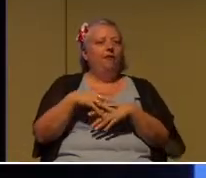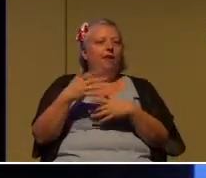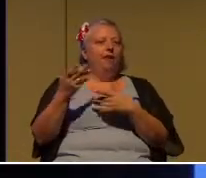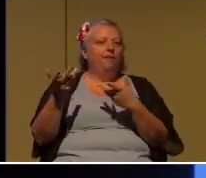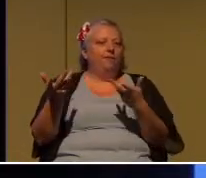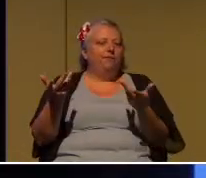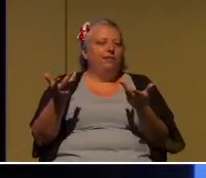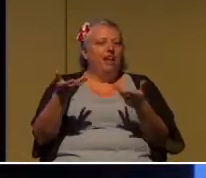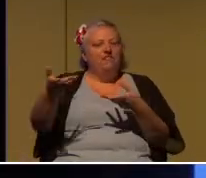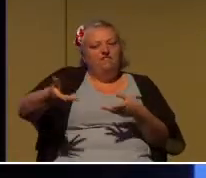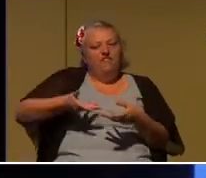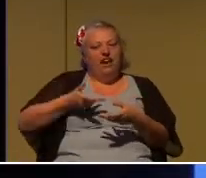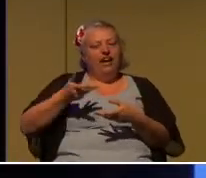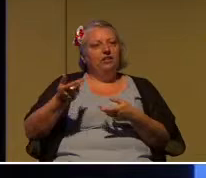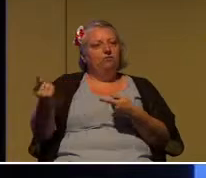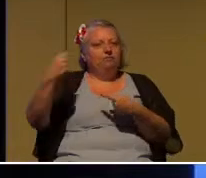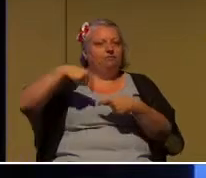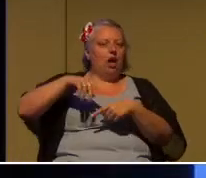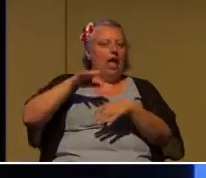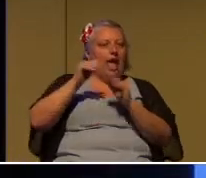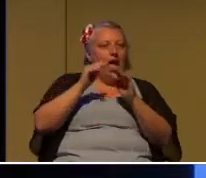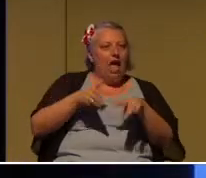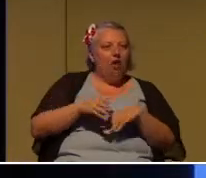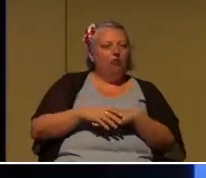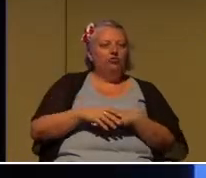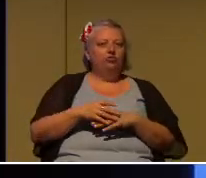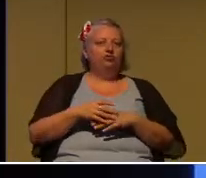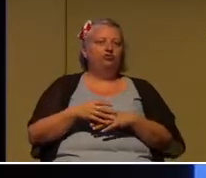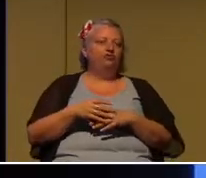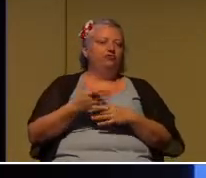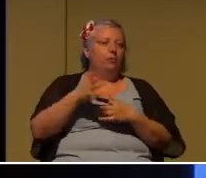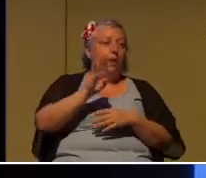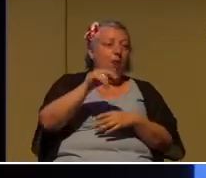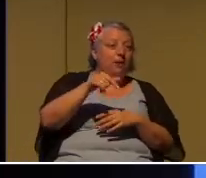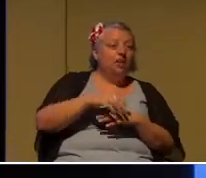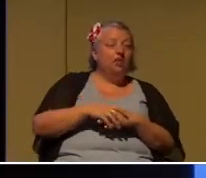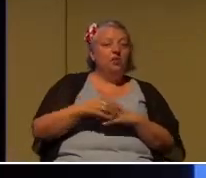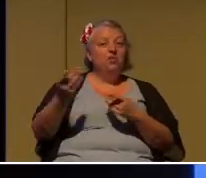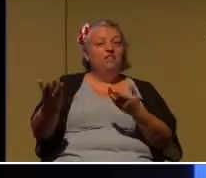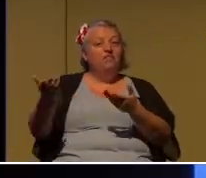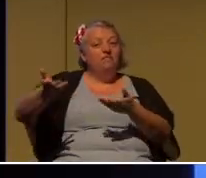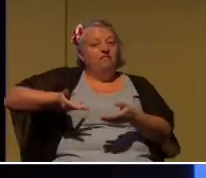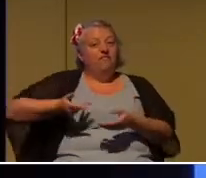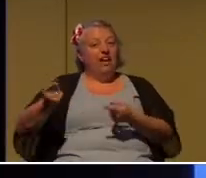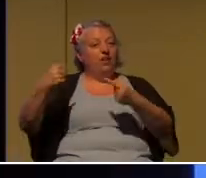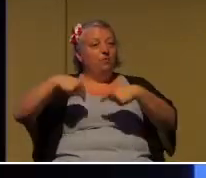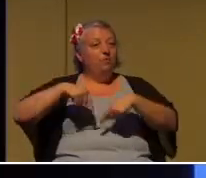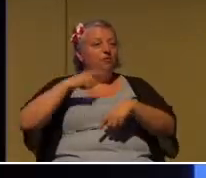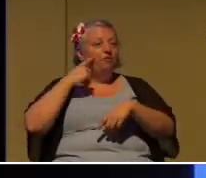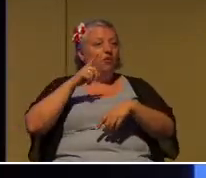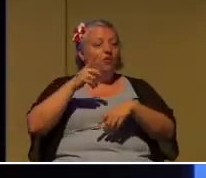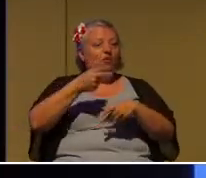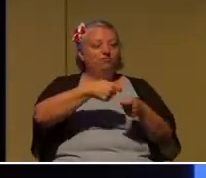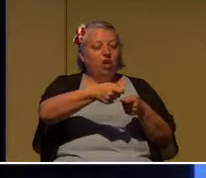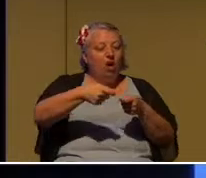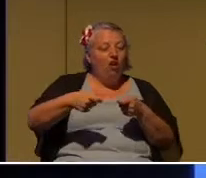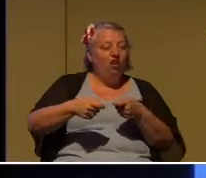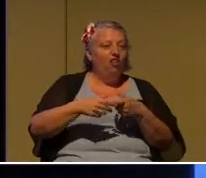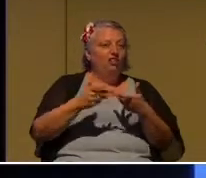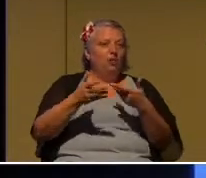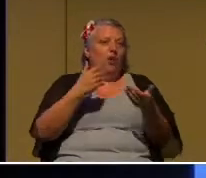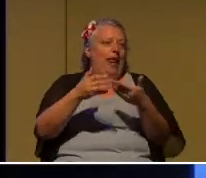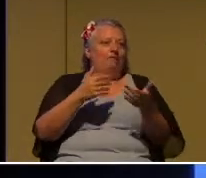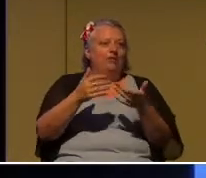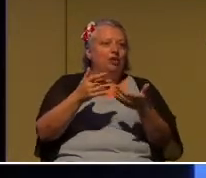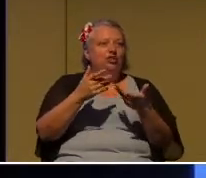or, you know, a game of board game or a game of cards or whatever activity that